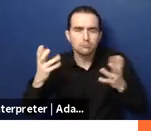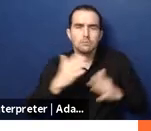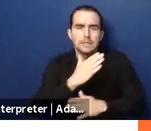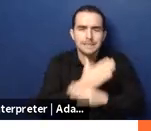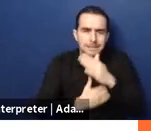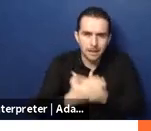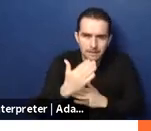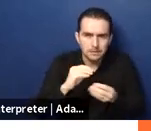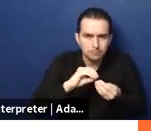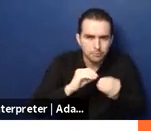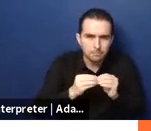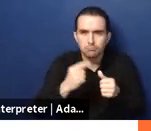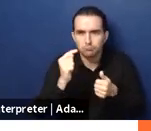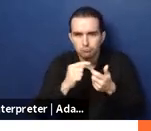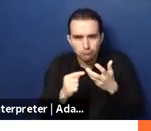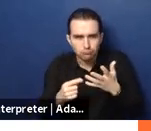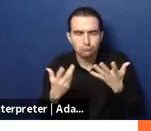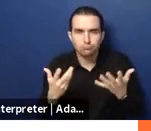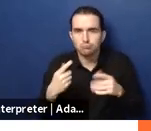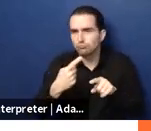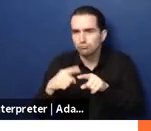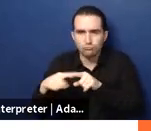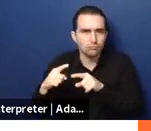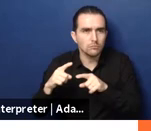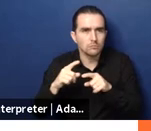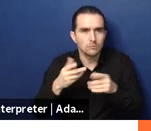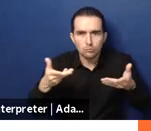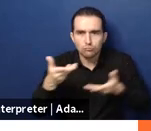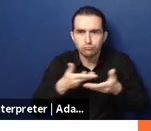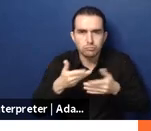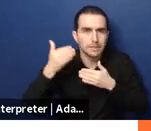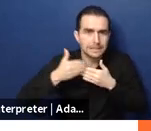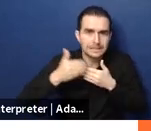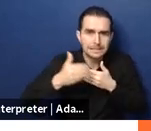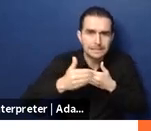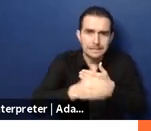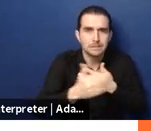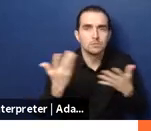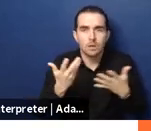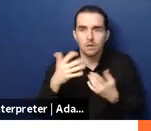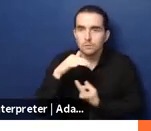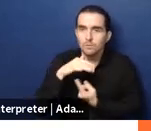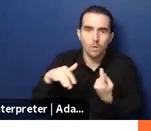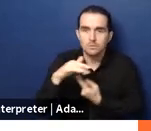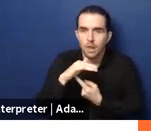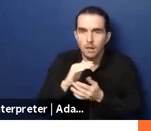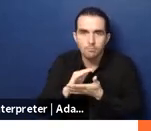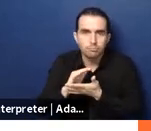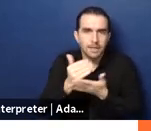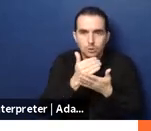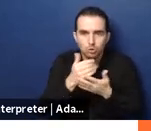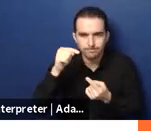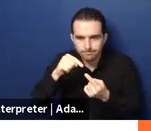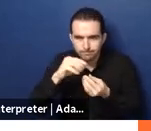to thank all our wonderful speakers for taking the time to um present some really um important issues to us all